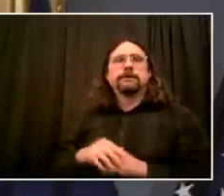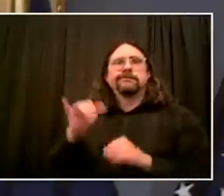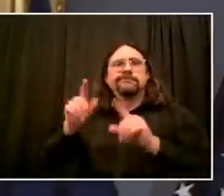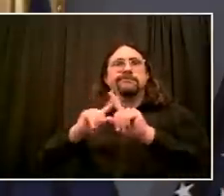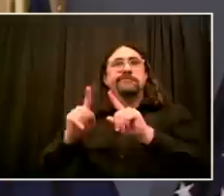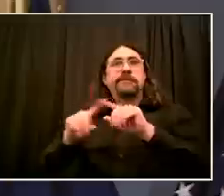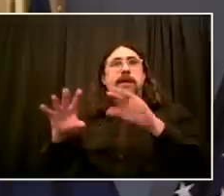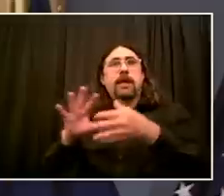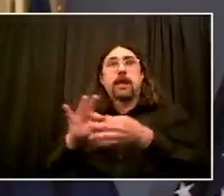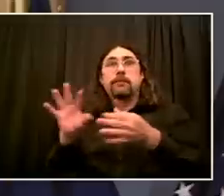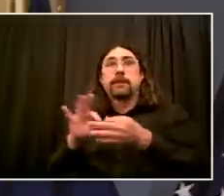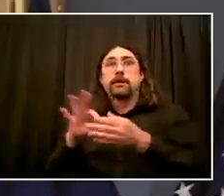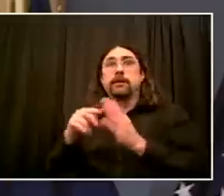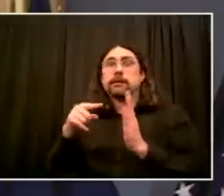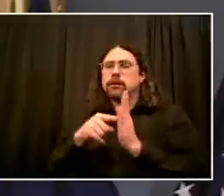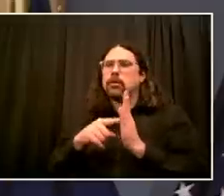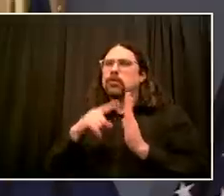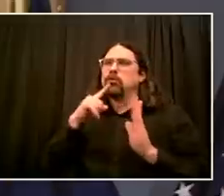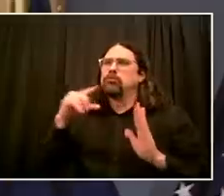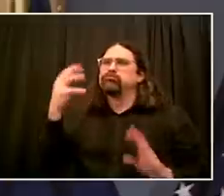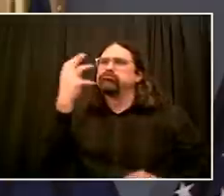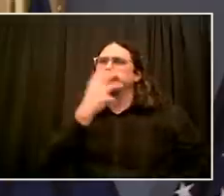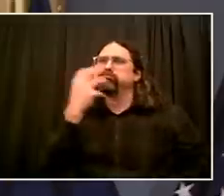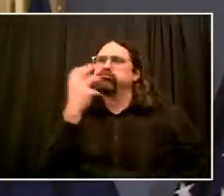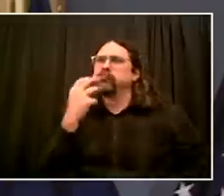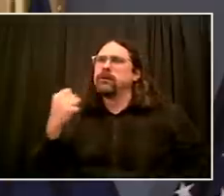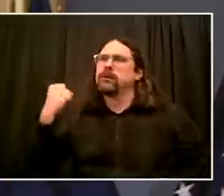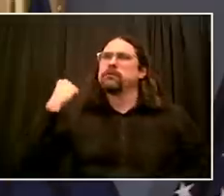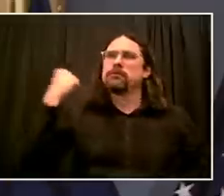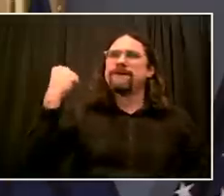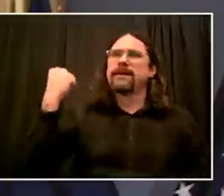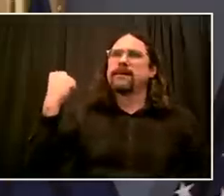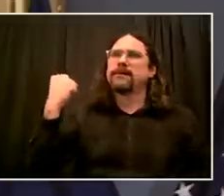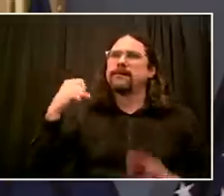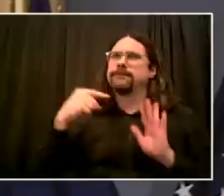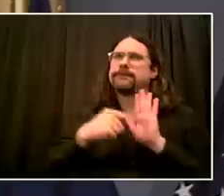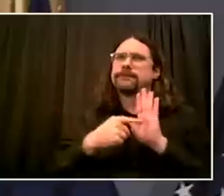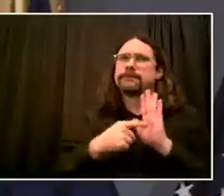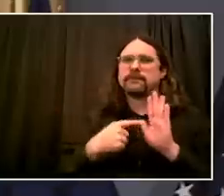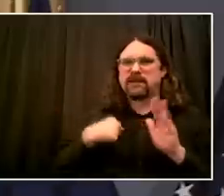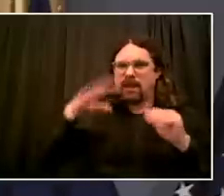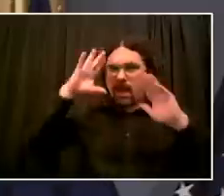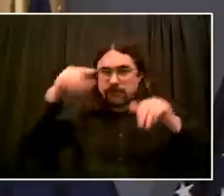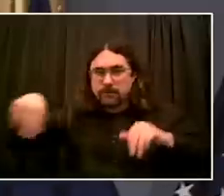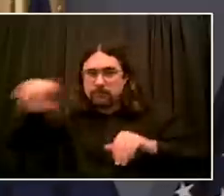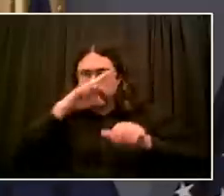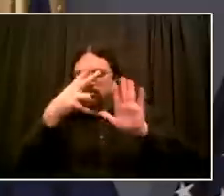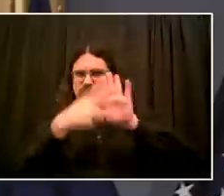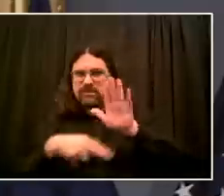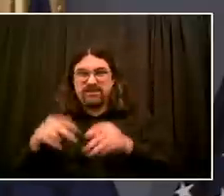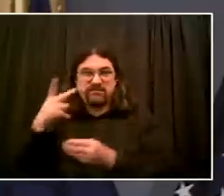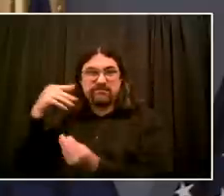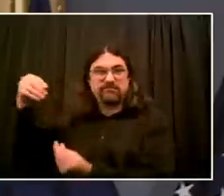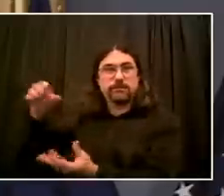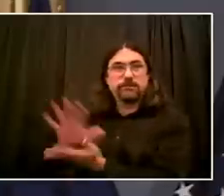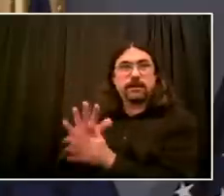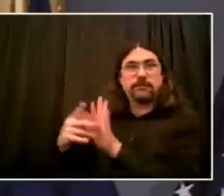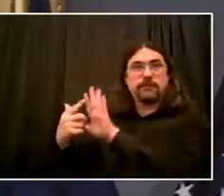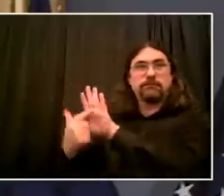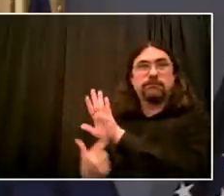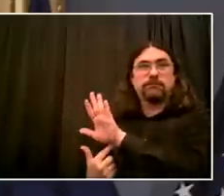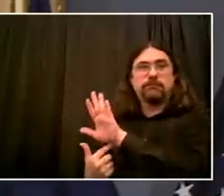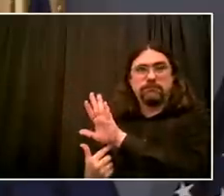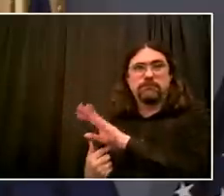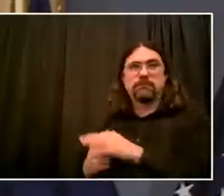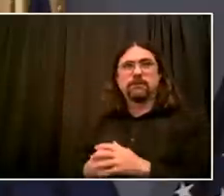recommend that people read this. The majority of our city council are African-American, Latino, and Asian. And they've put